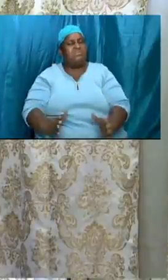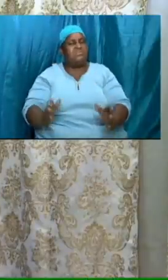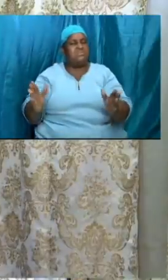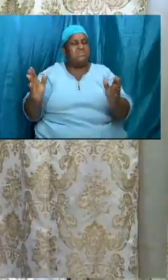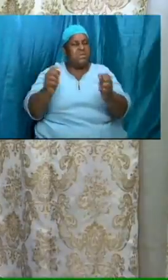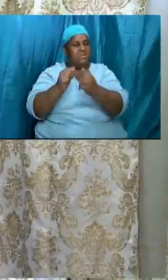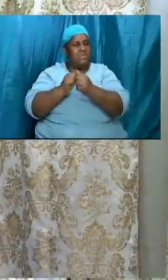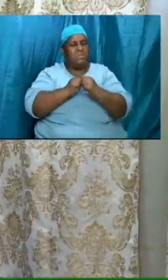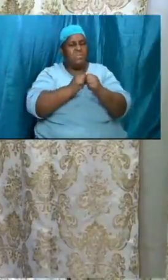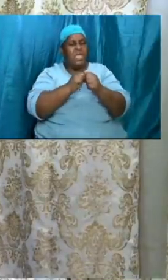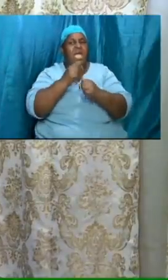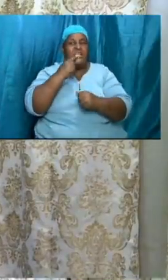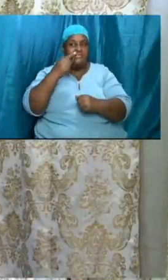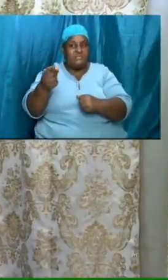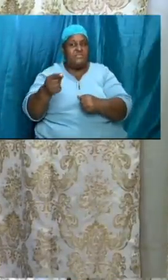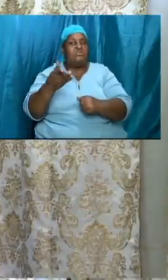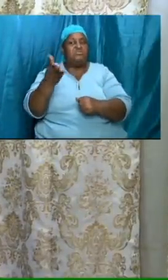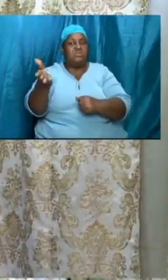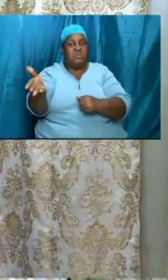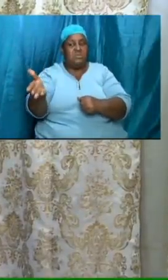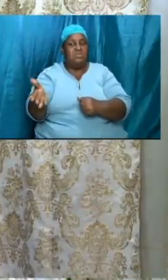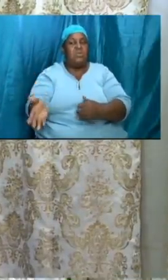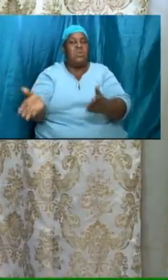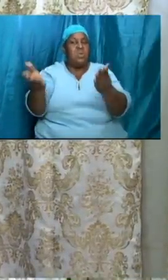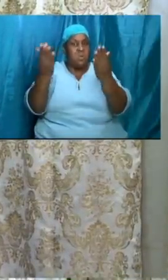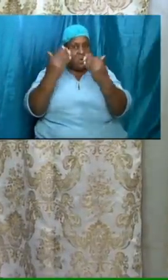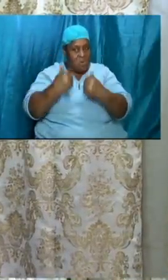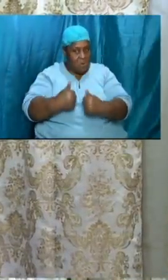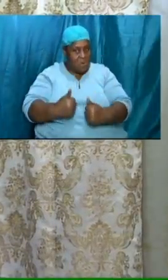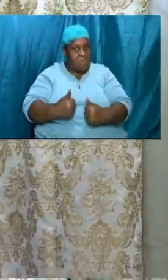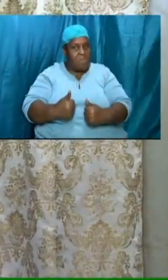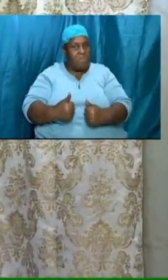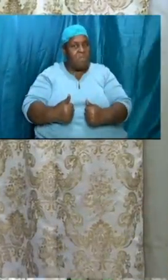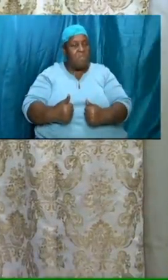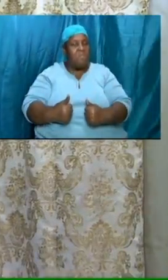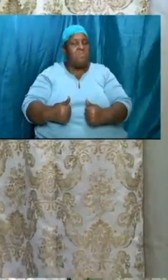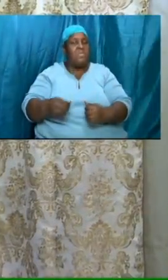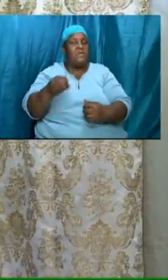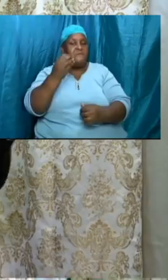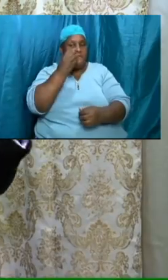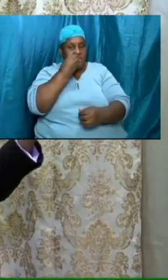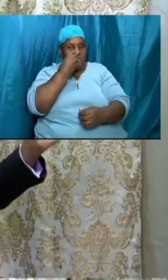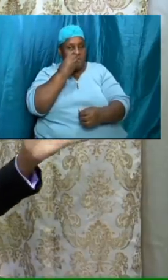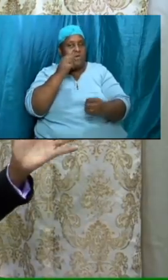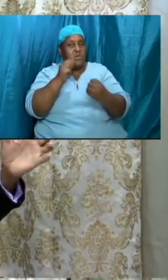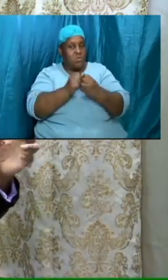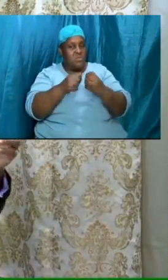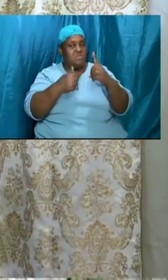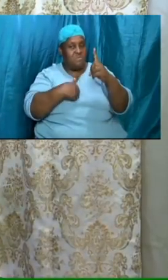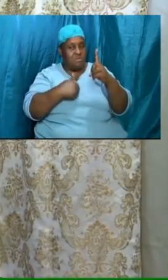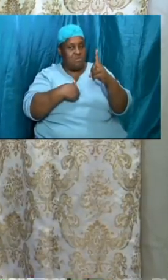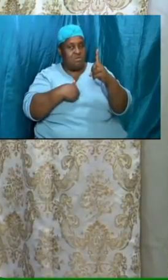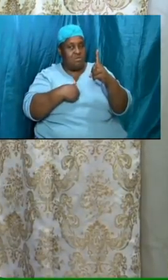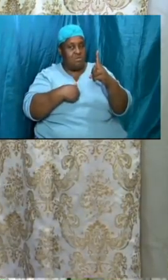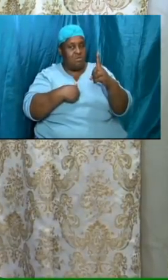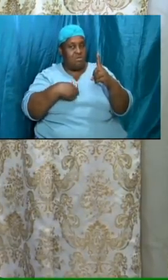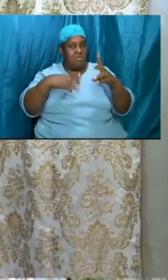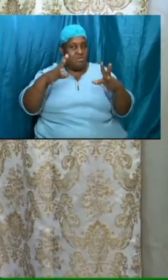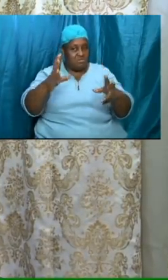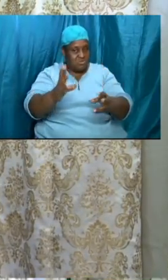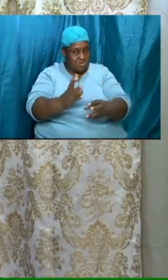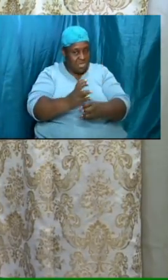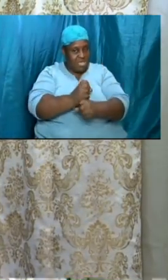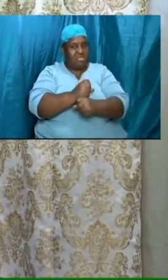and said to them come and dine they had just caught a big catch